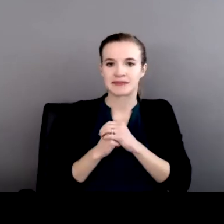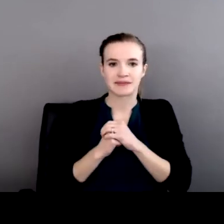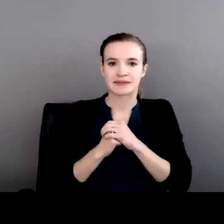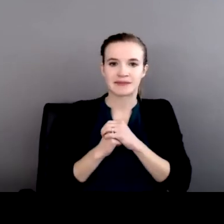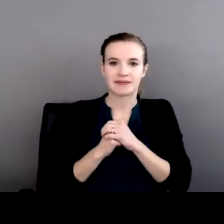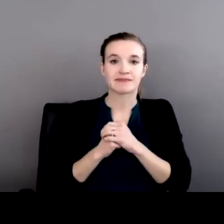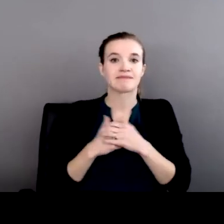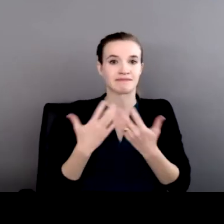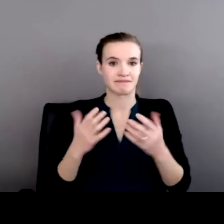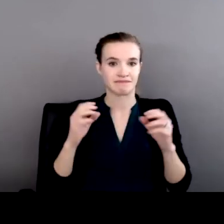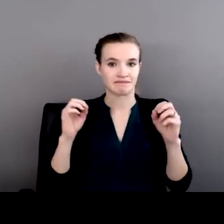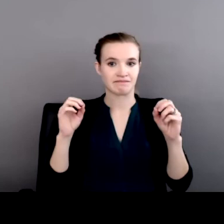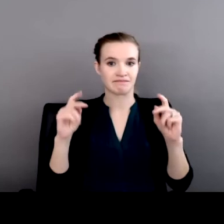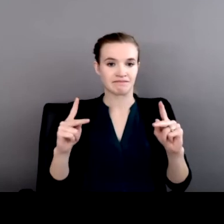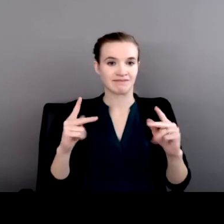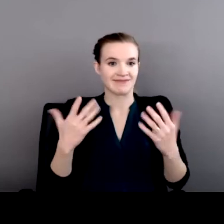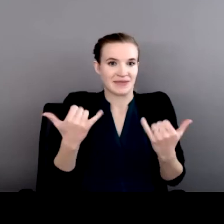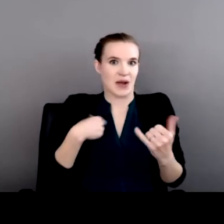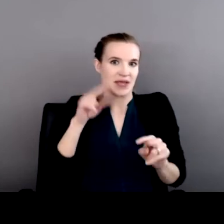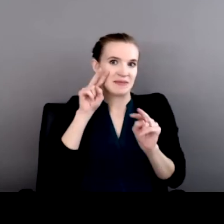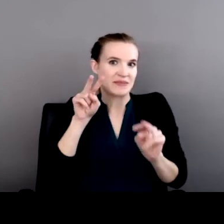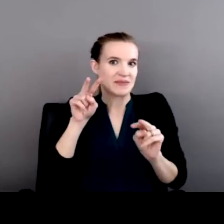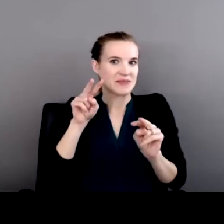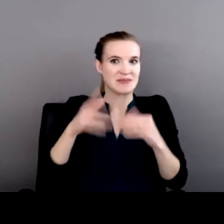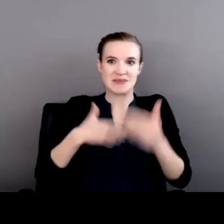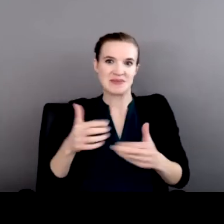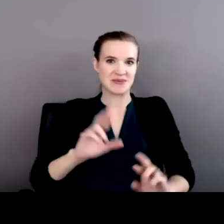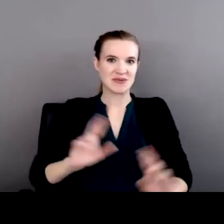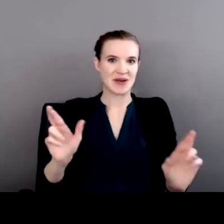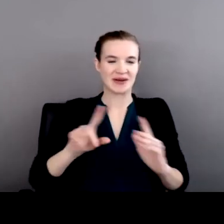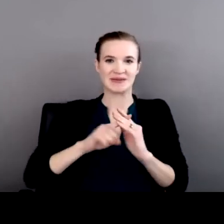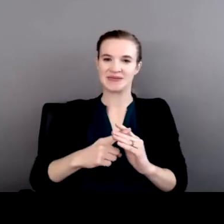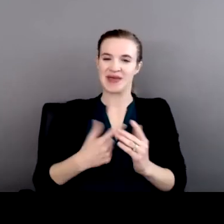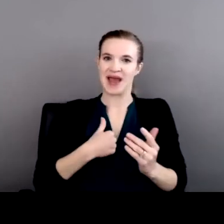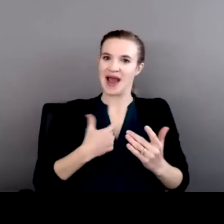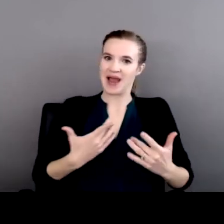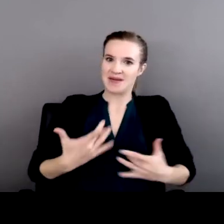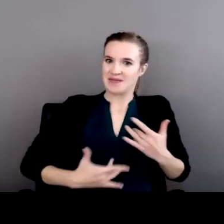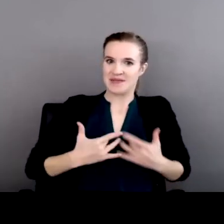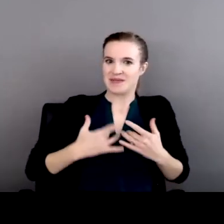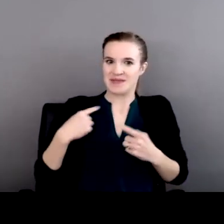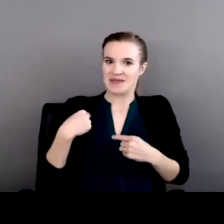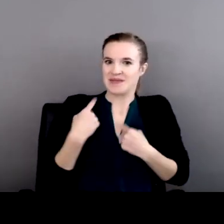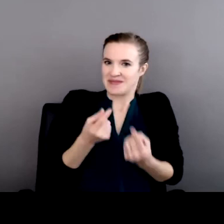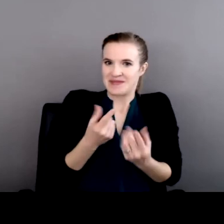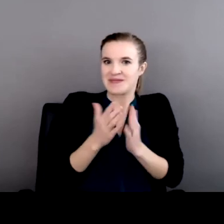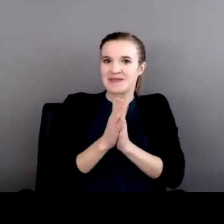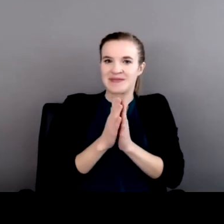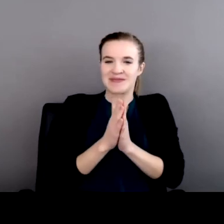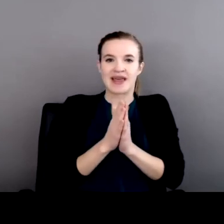Okay, this is the moment we've all been waiting for. Sure. I have been elated at the opportunity to be able to